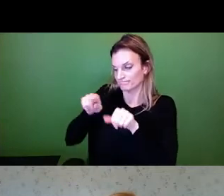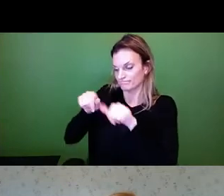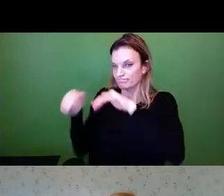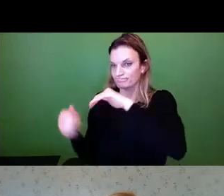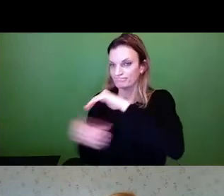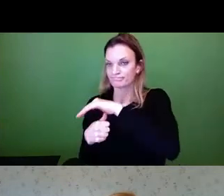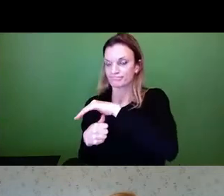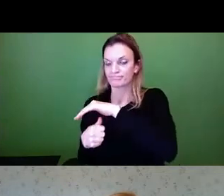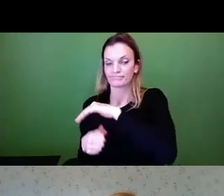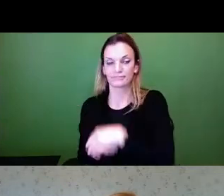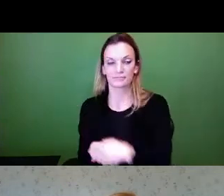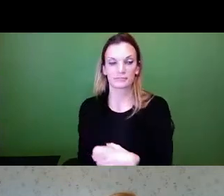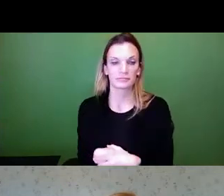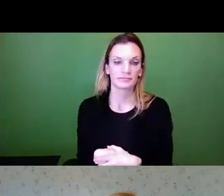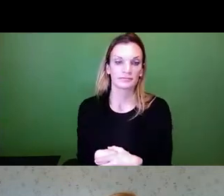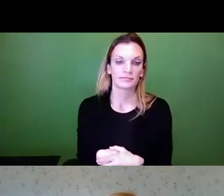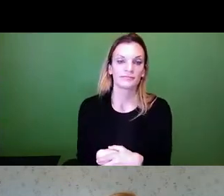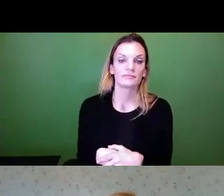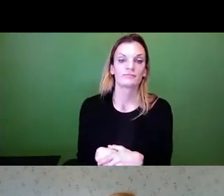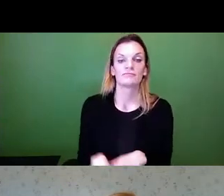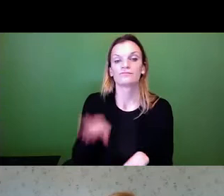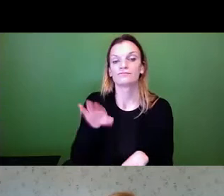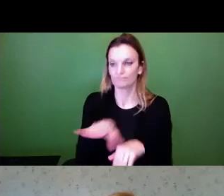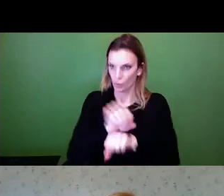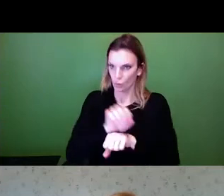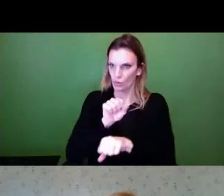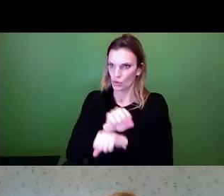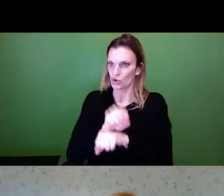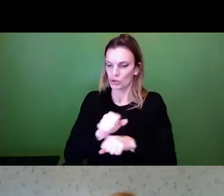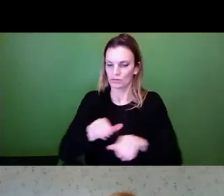the ergonomics for our employees.